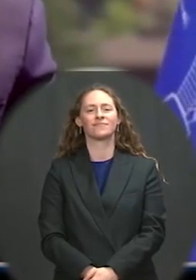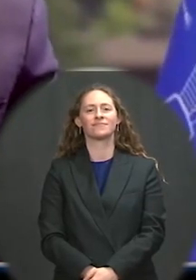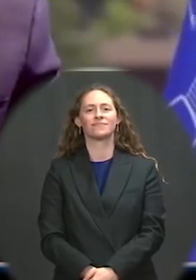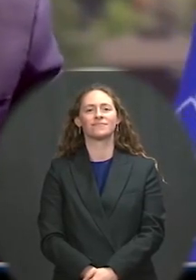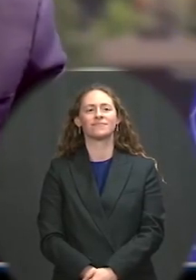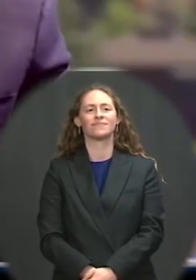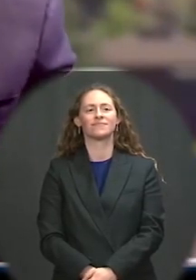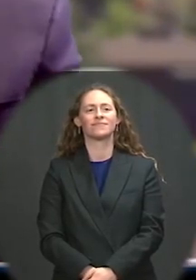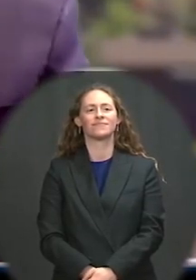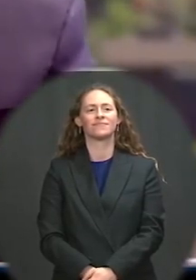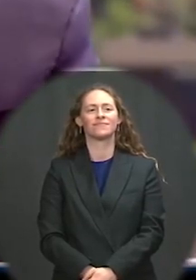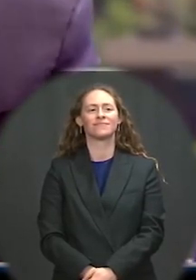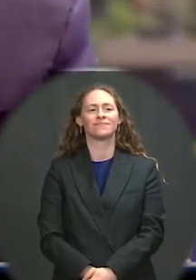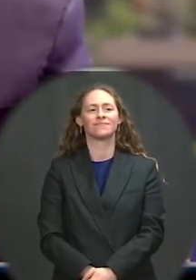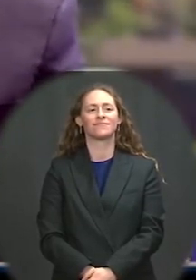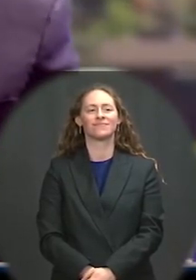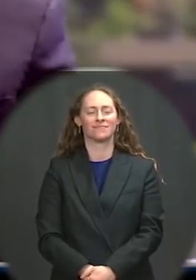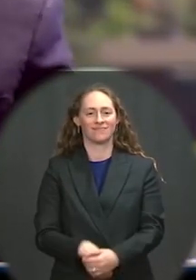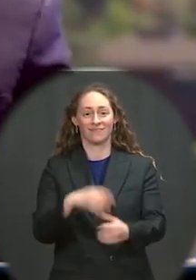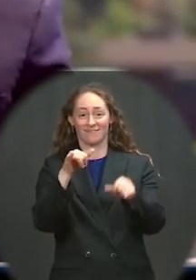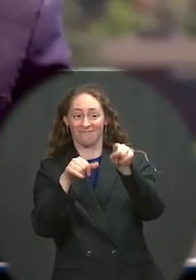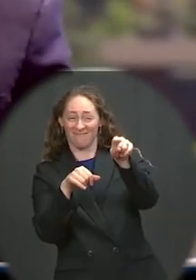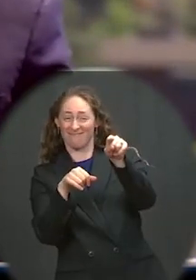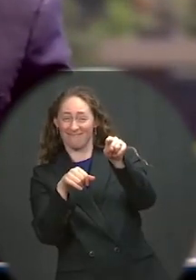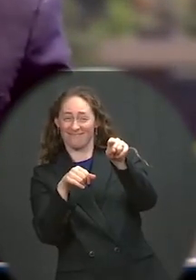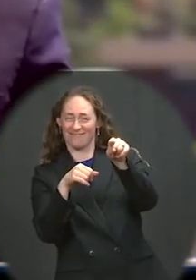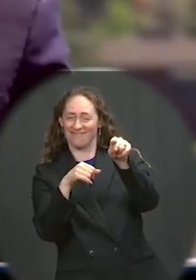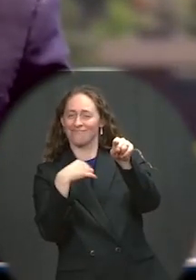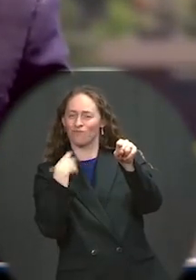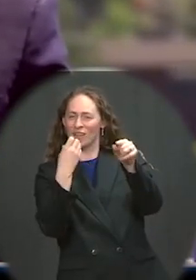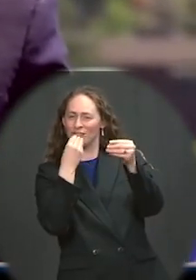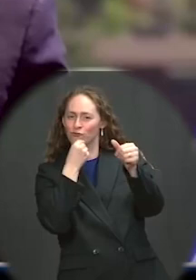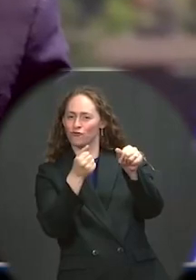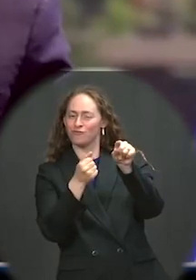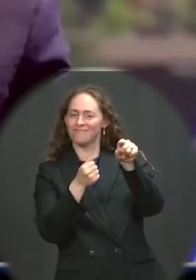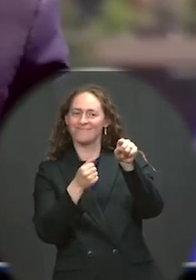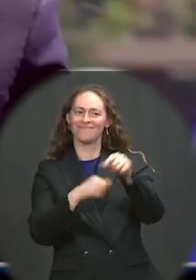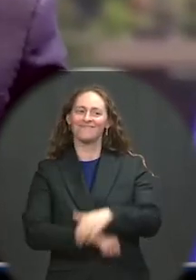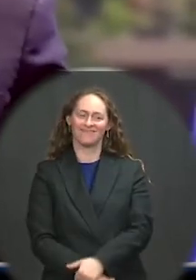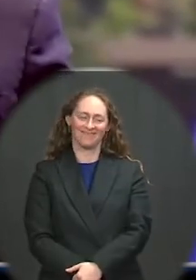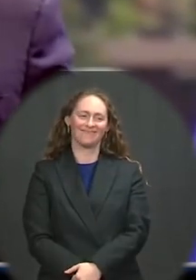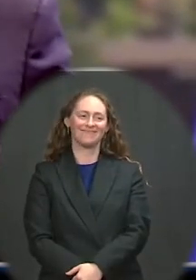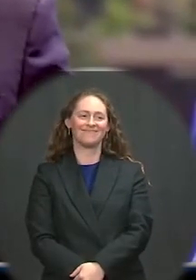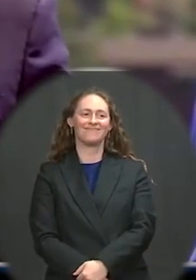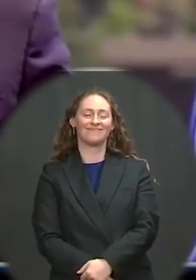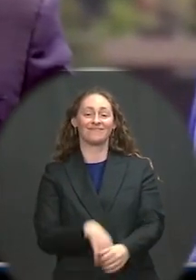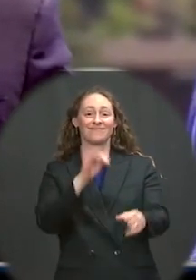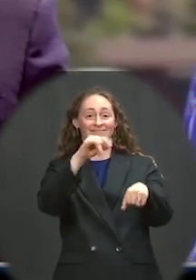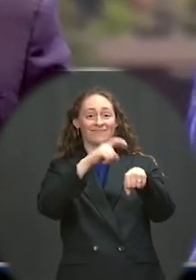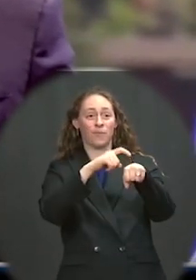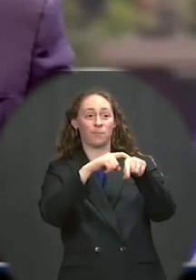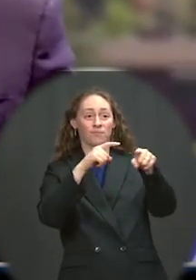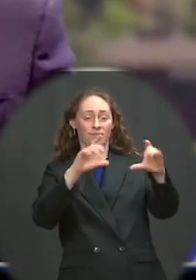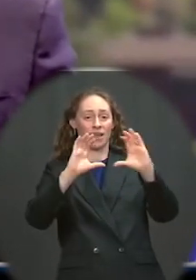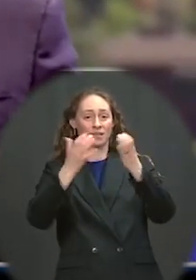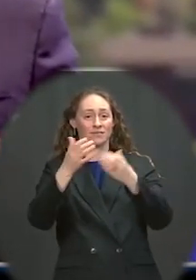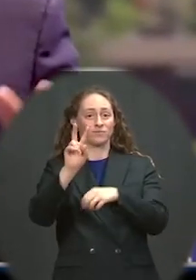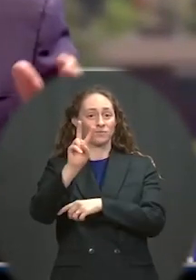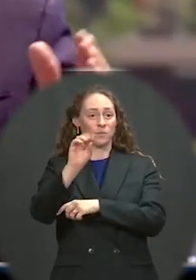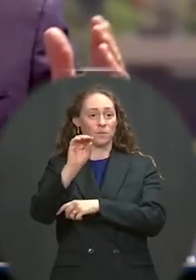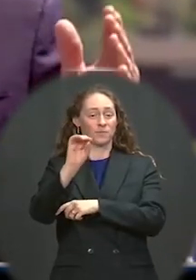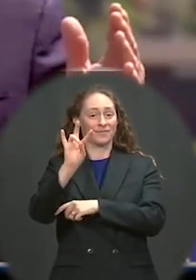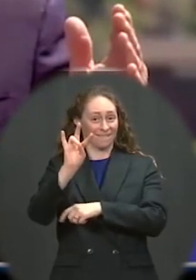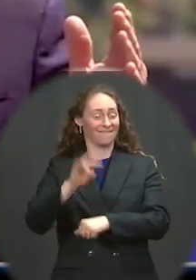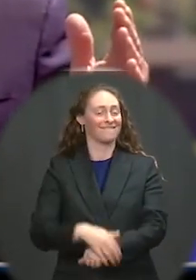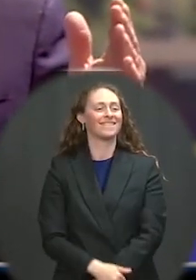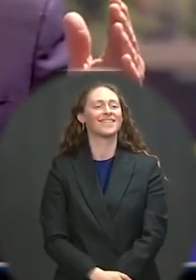her — Jaina McCrone of the Class of 2007. As we were coming into Marine One, I thought she was going to light